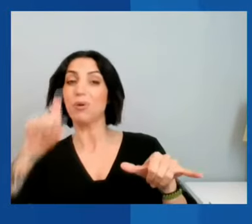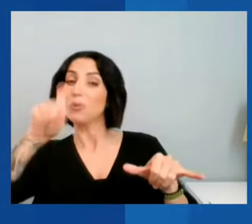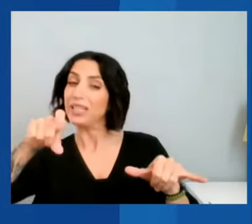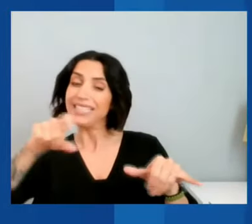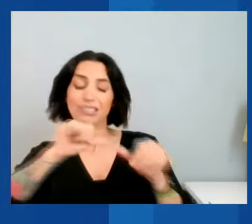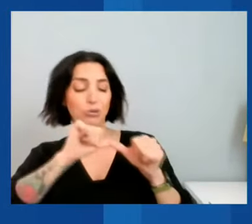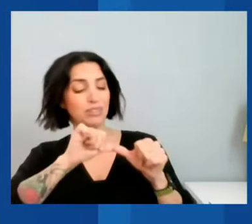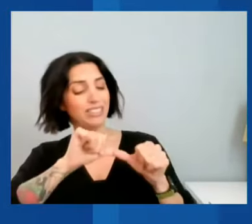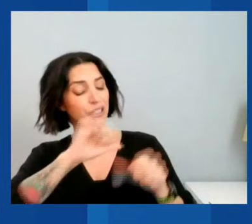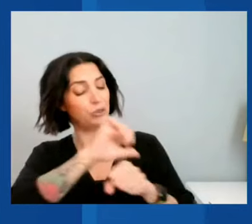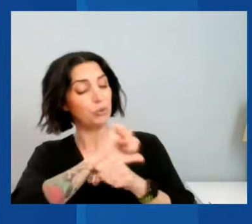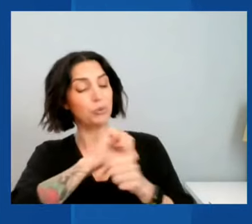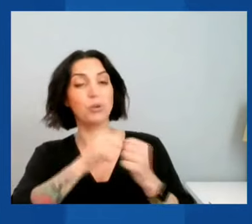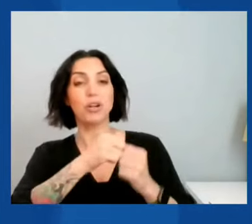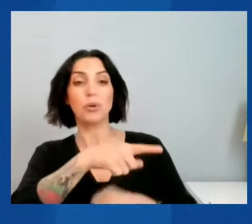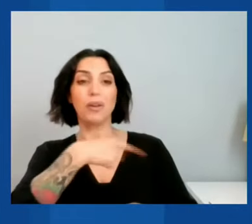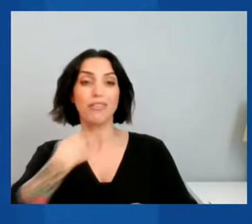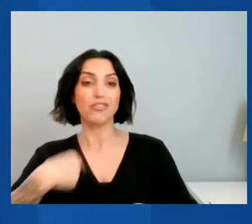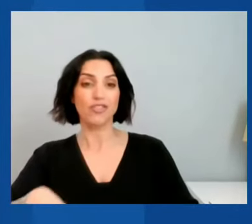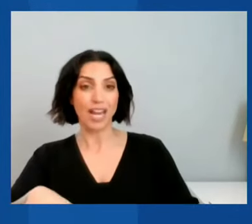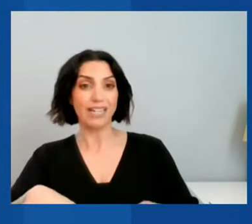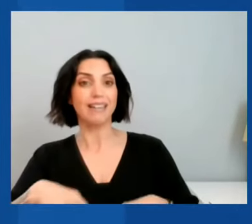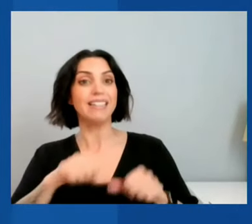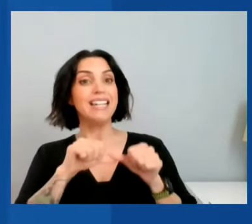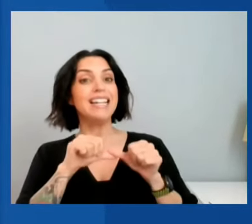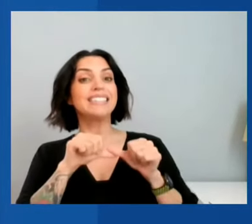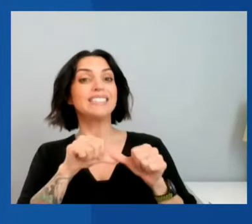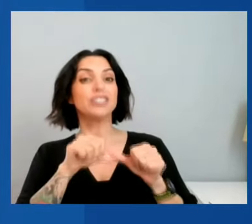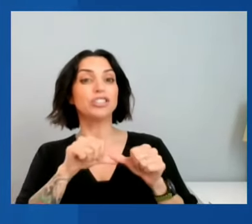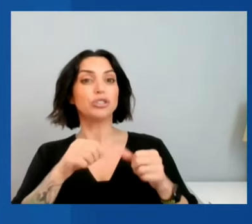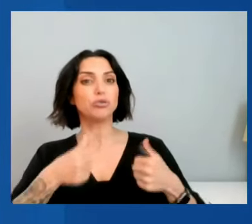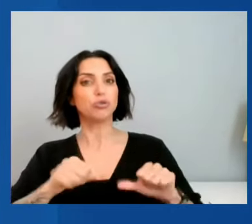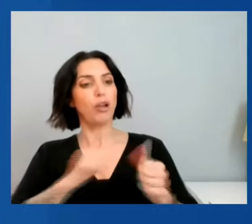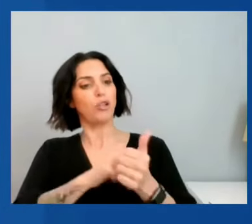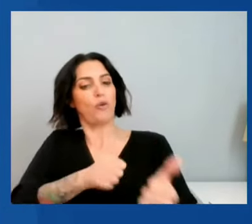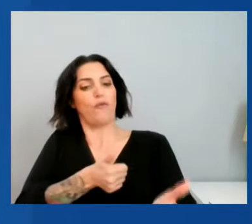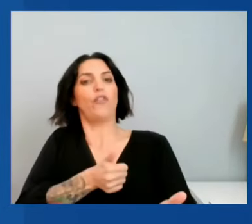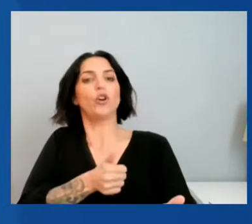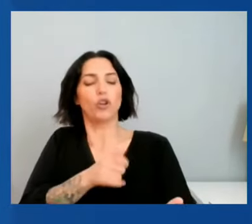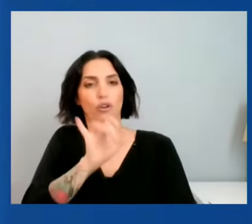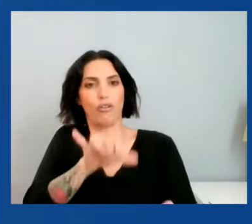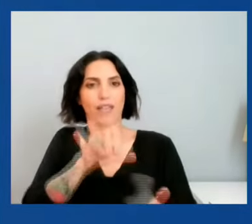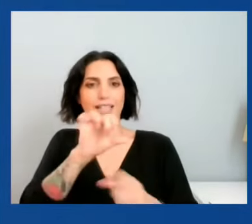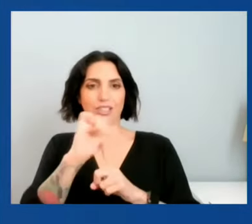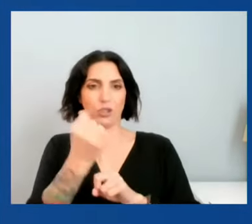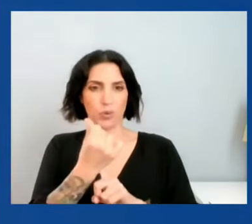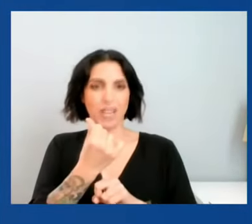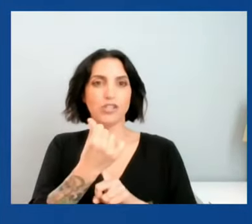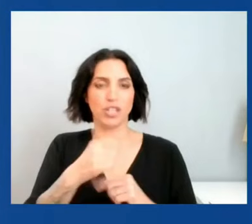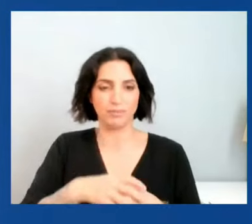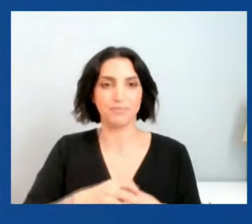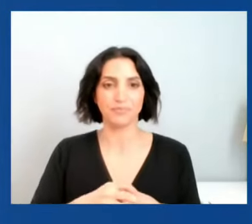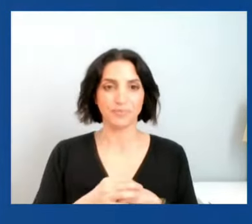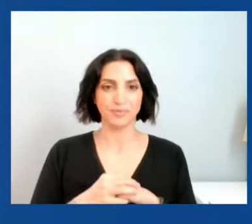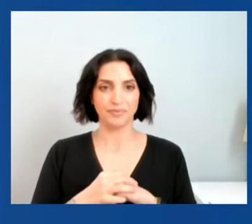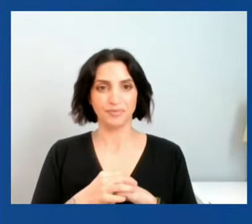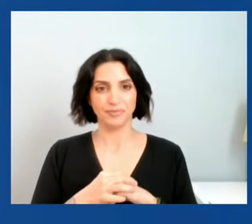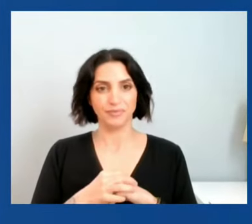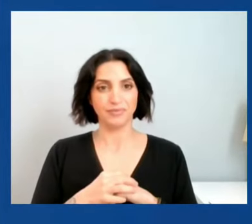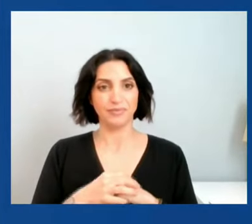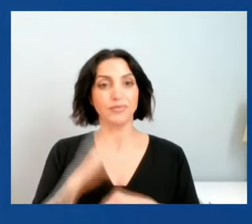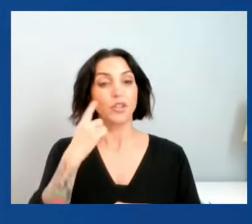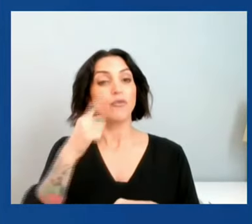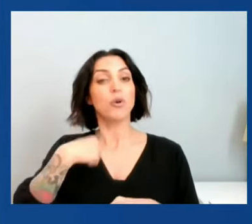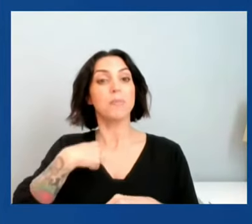try to avert such an outcome. I think, to me, the big picture